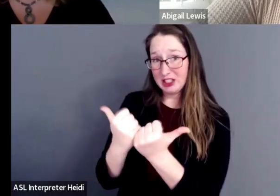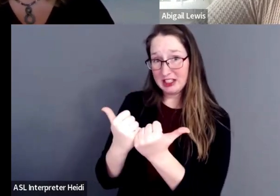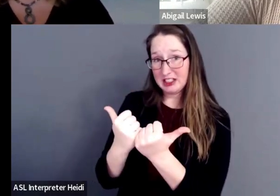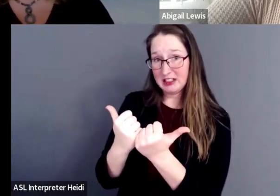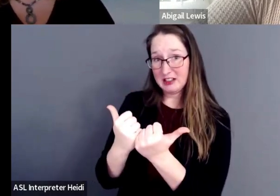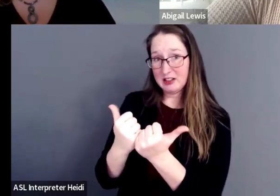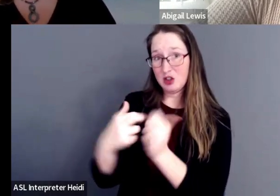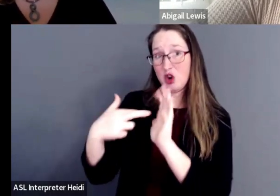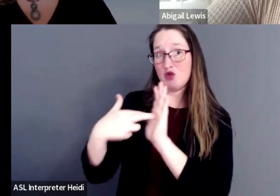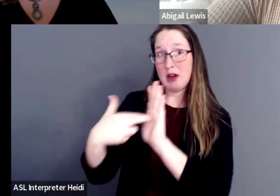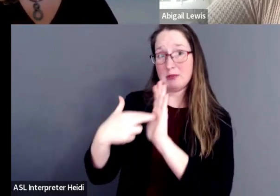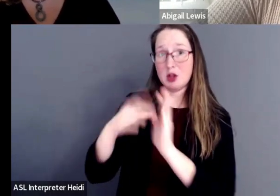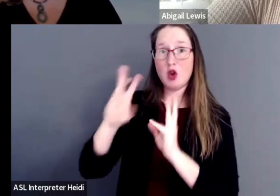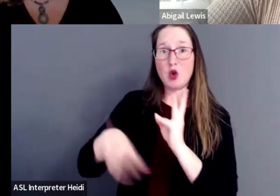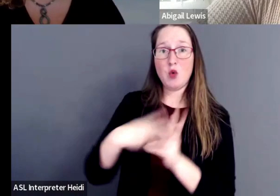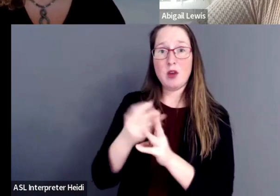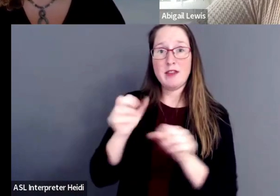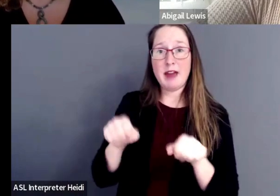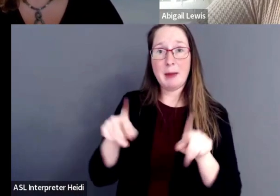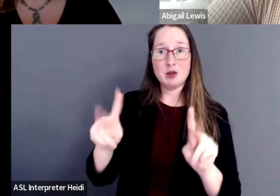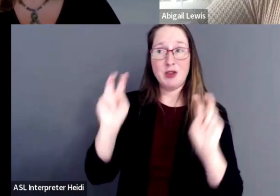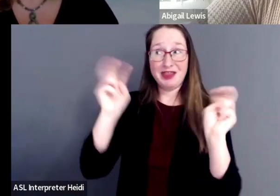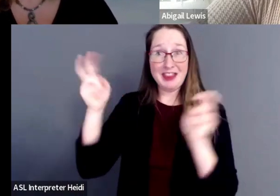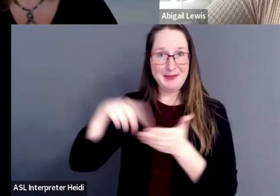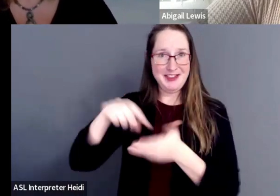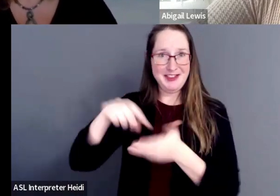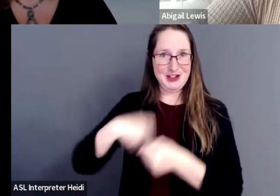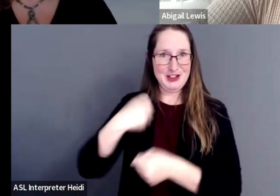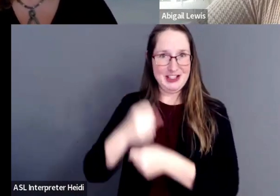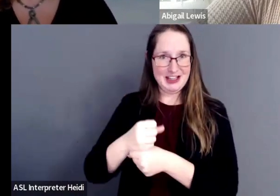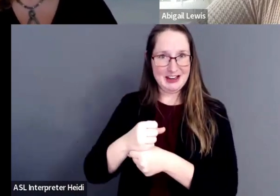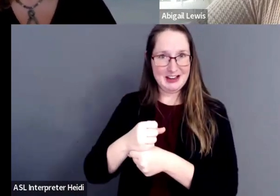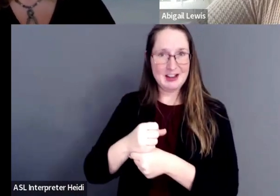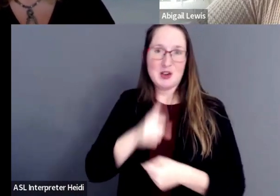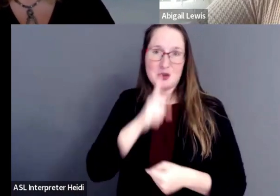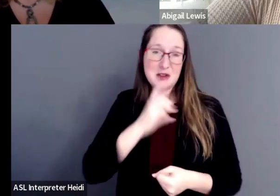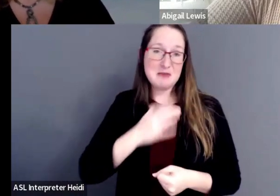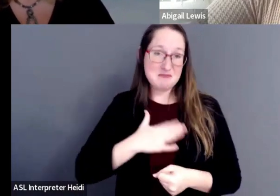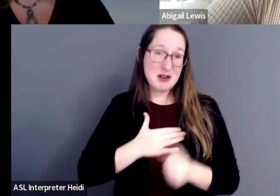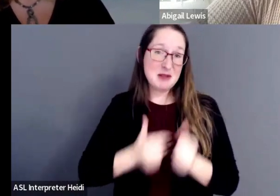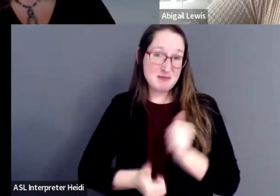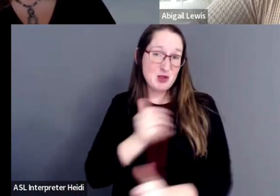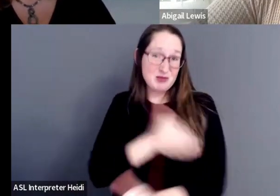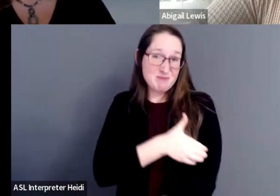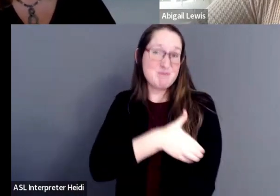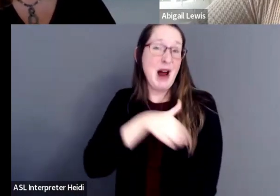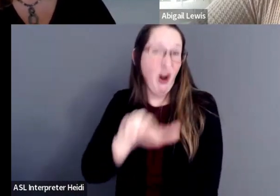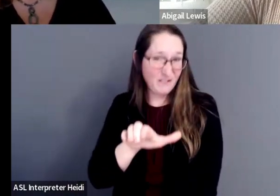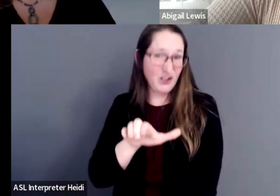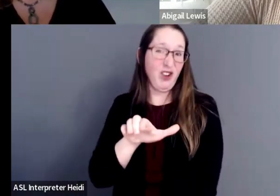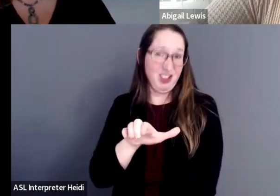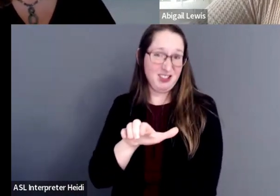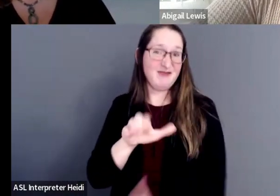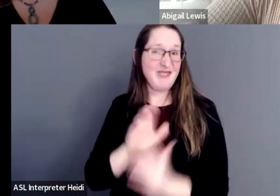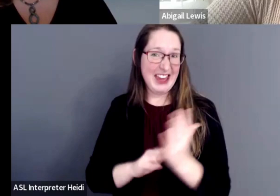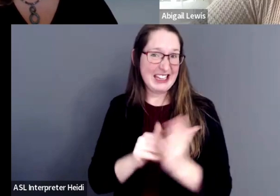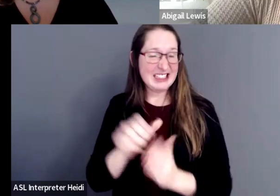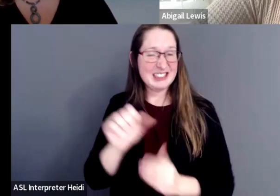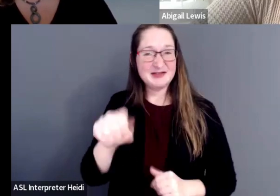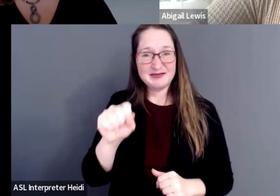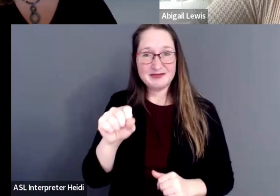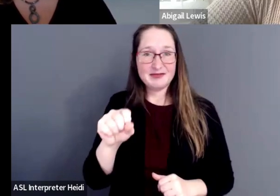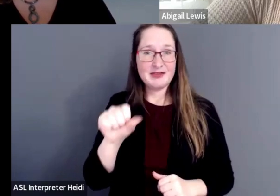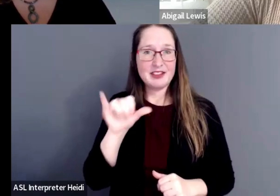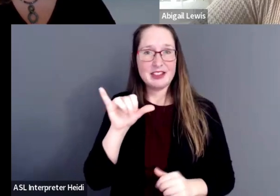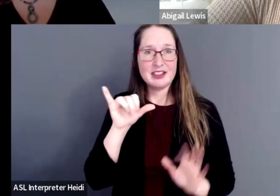represent the World of Opportunities theme this year really is my most powerful one. It's the one that